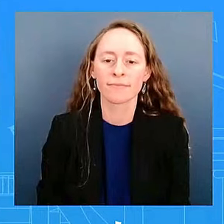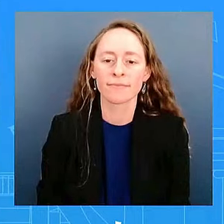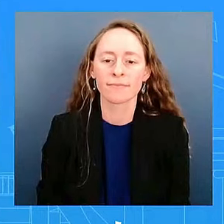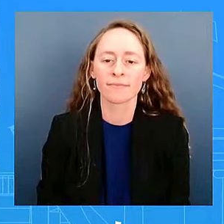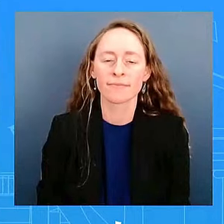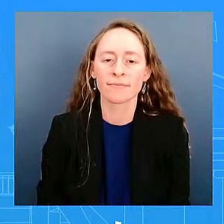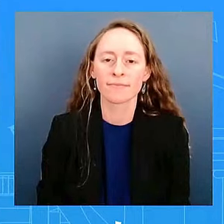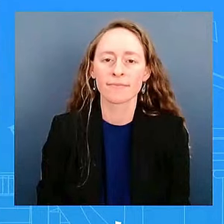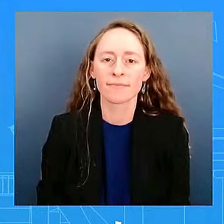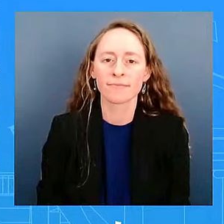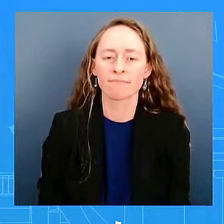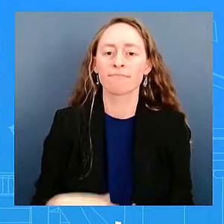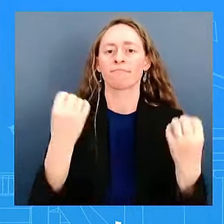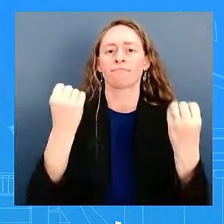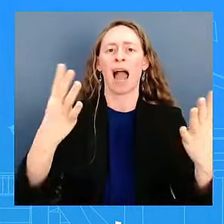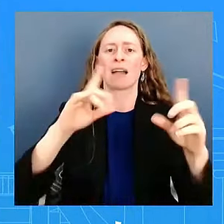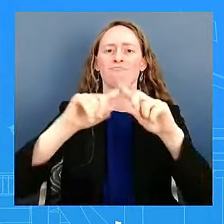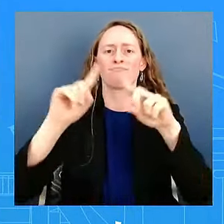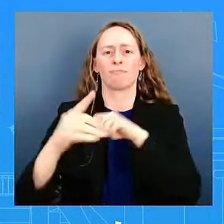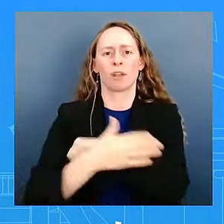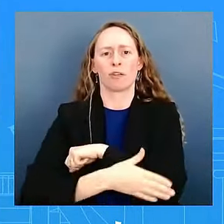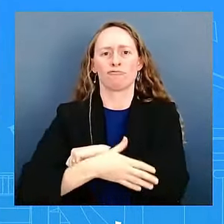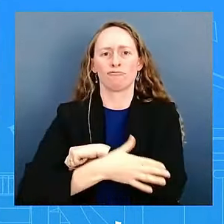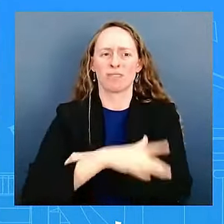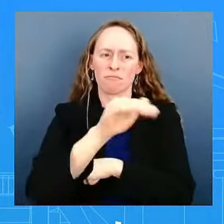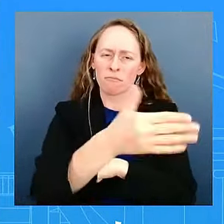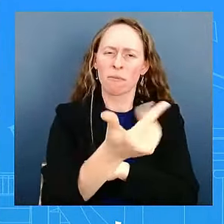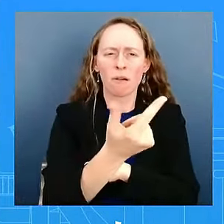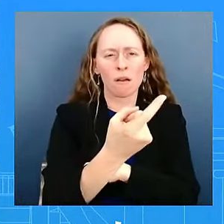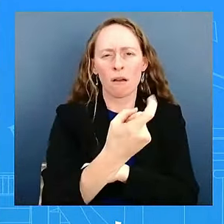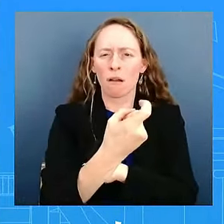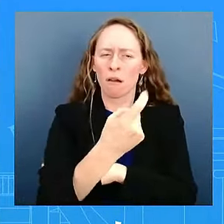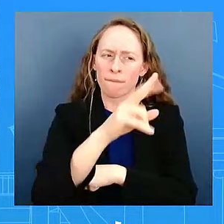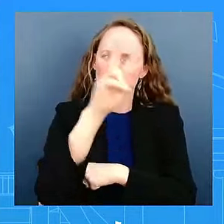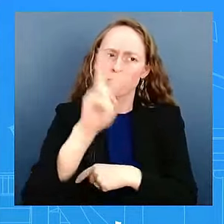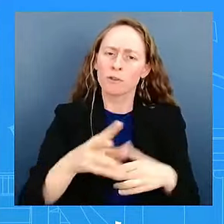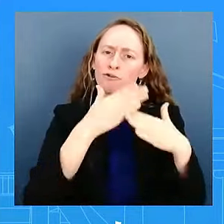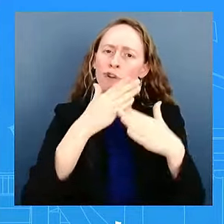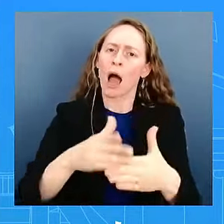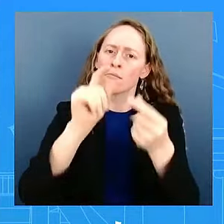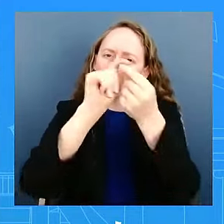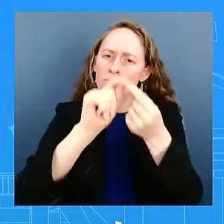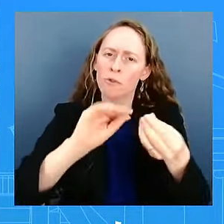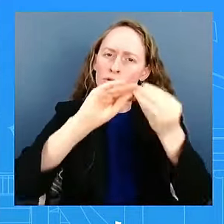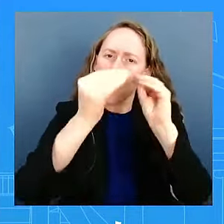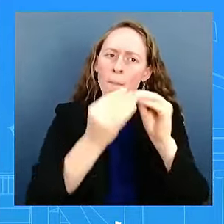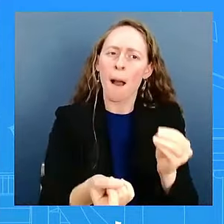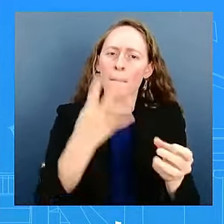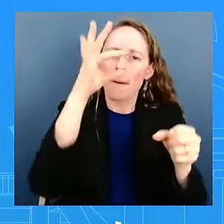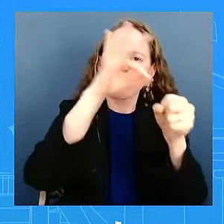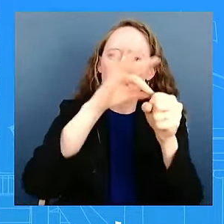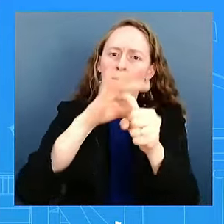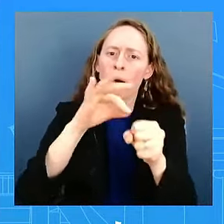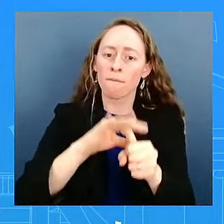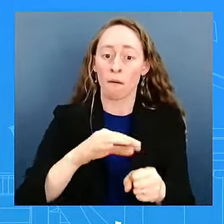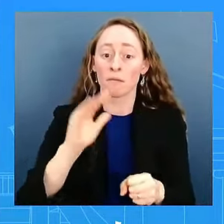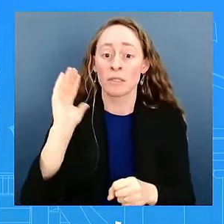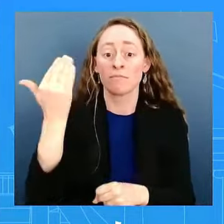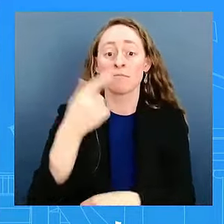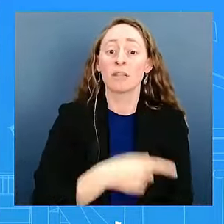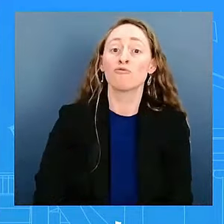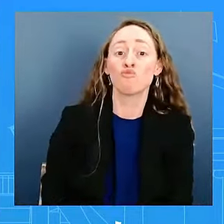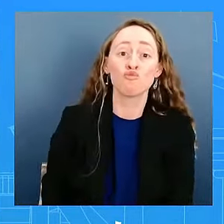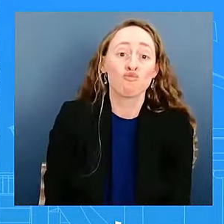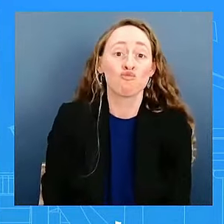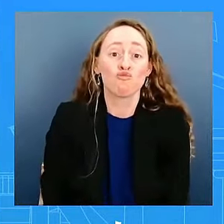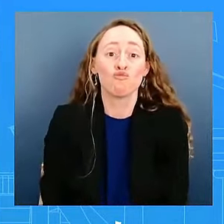three days later, as you were saying, the patient's running out. There is no indication that Maduro will give in to this international pressure and